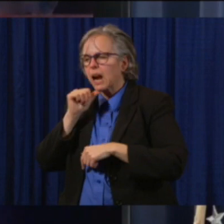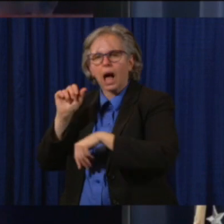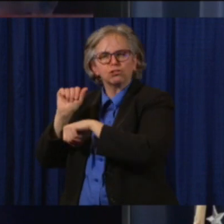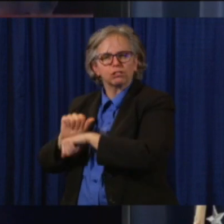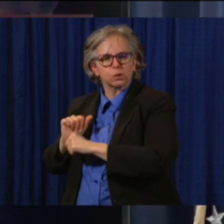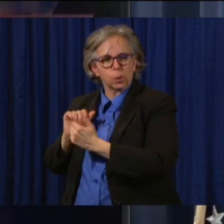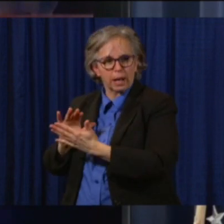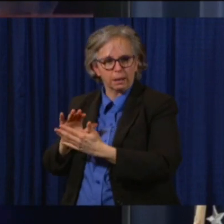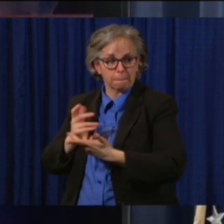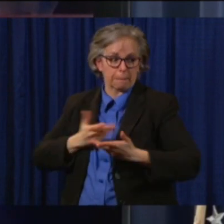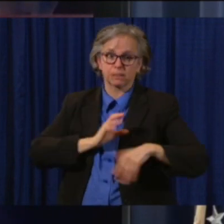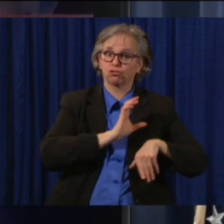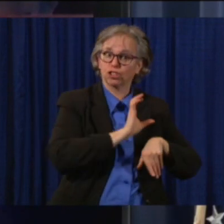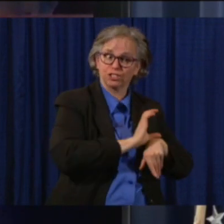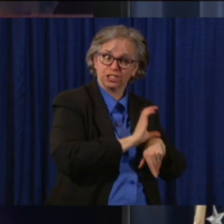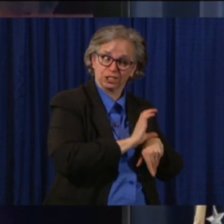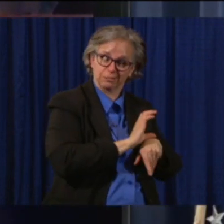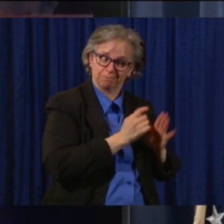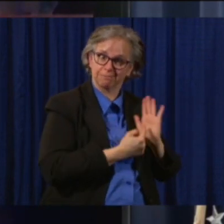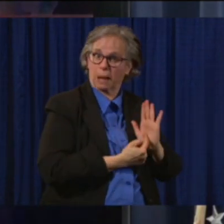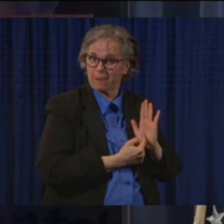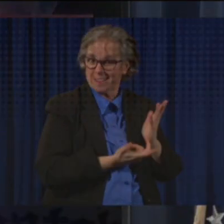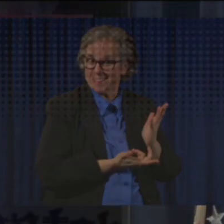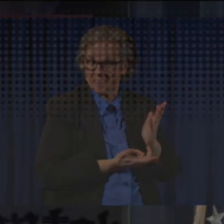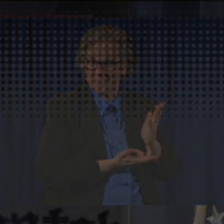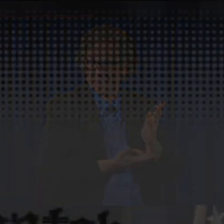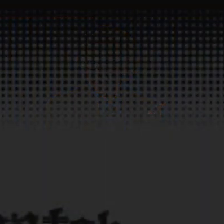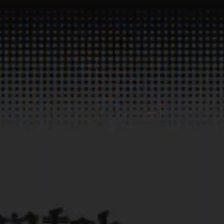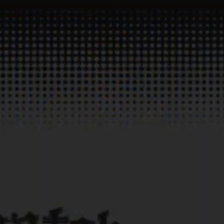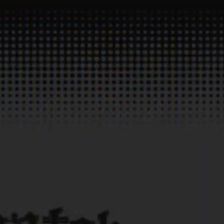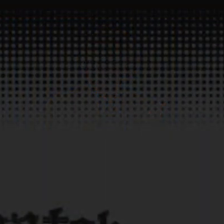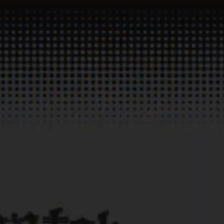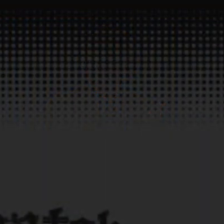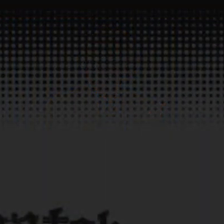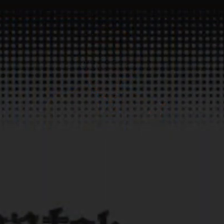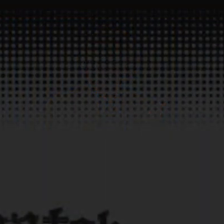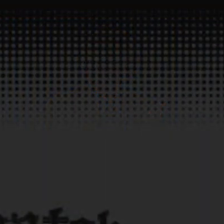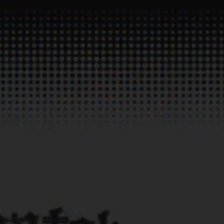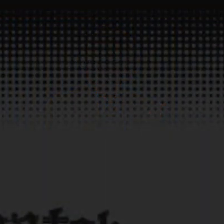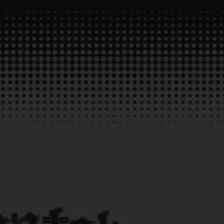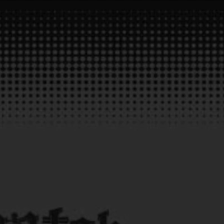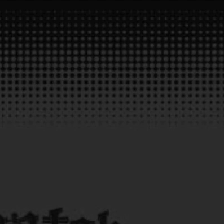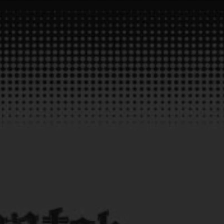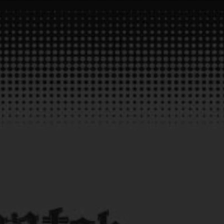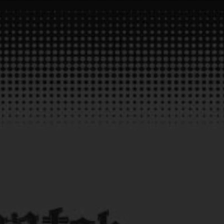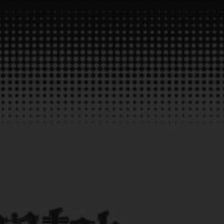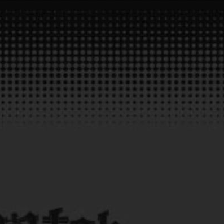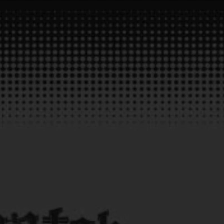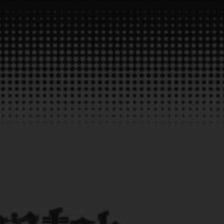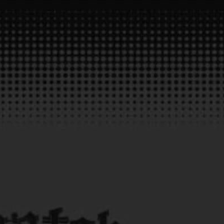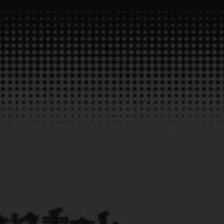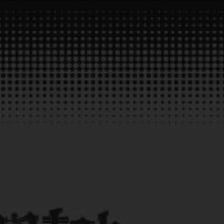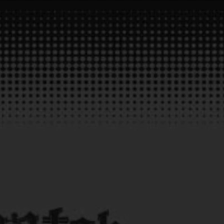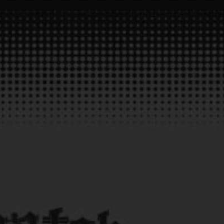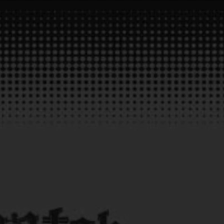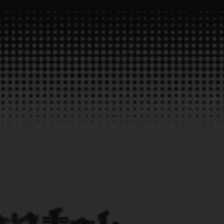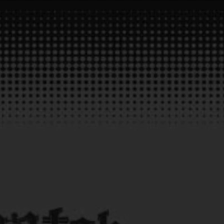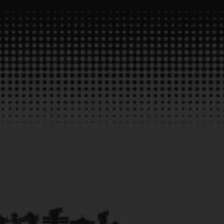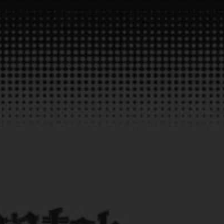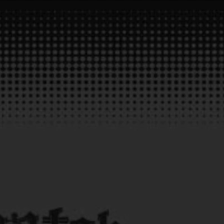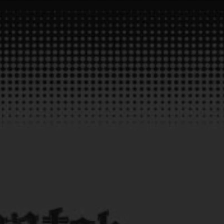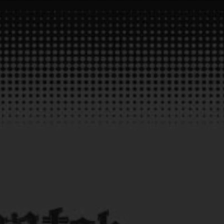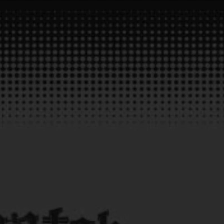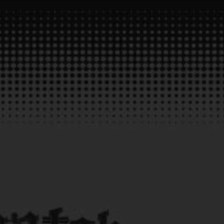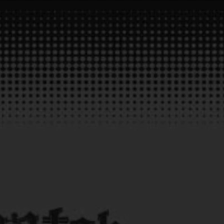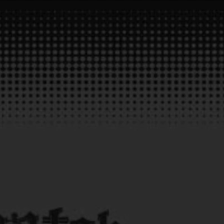the medical staffs are going directly out and working directly with the leaders in those communities to deliver those services of